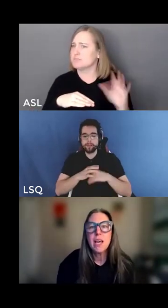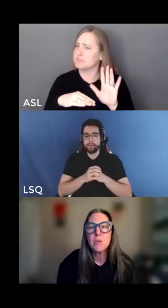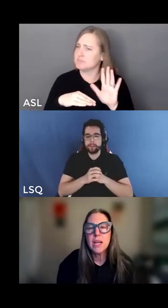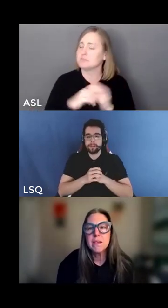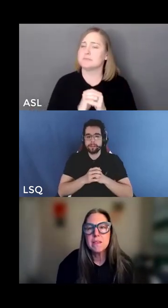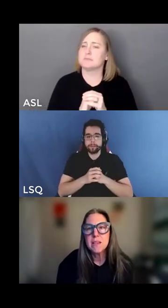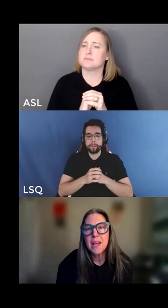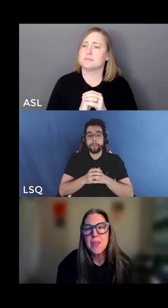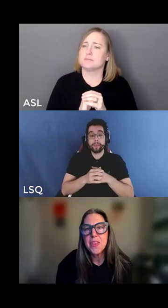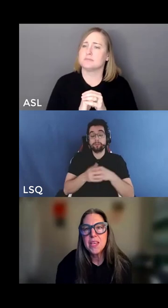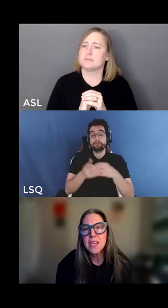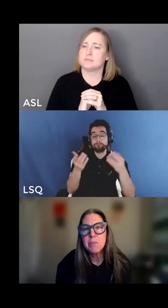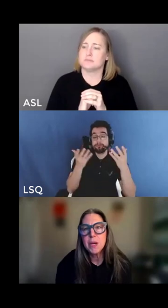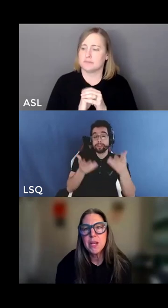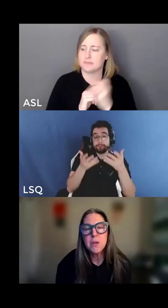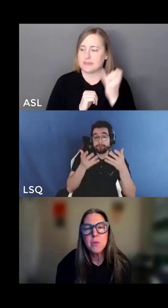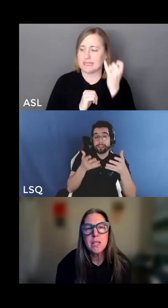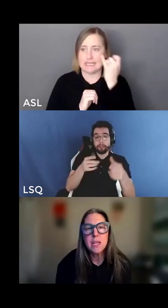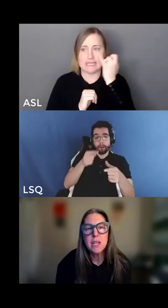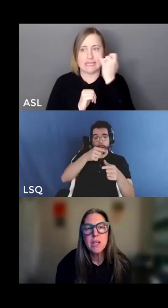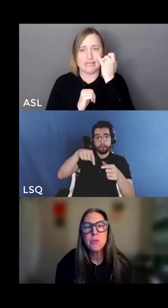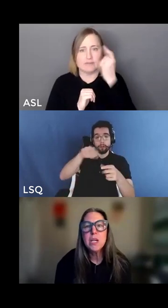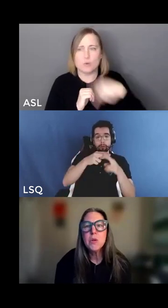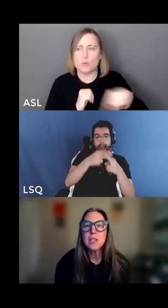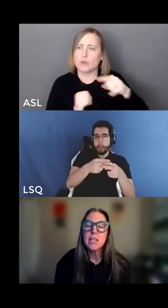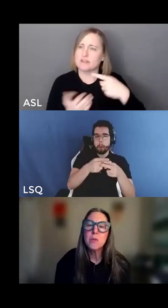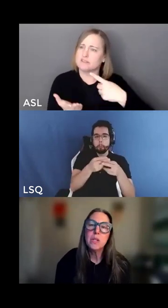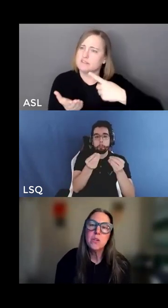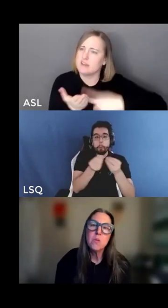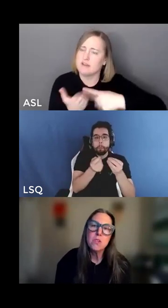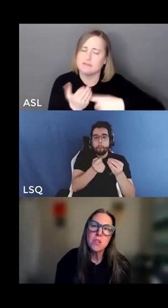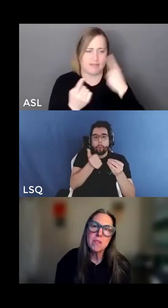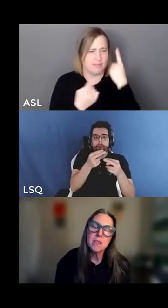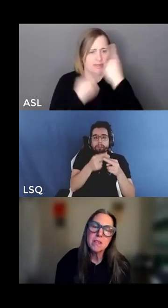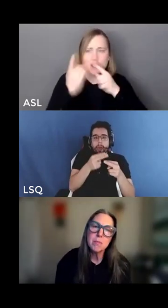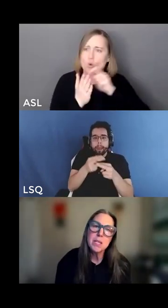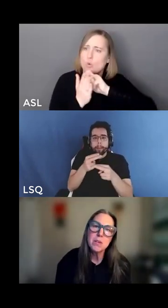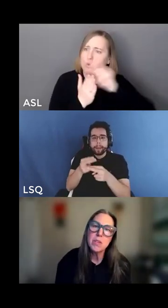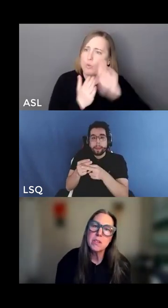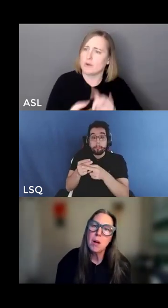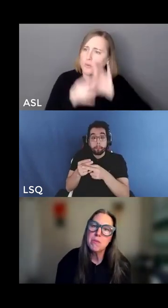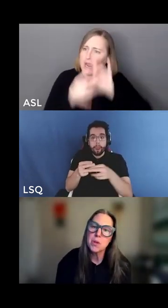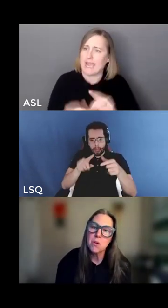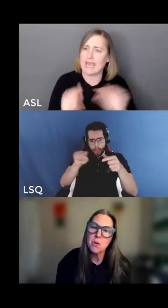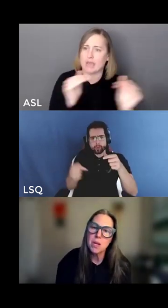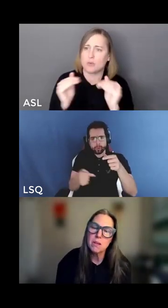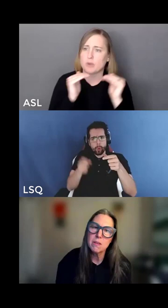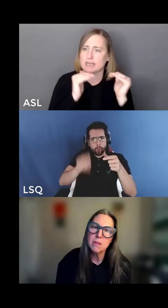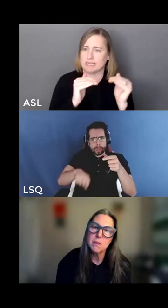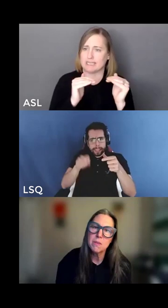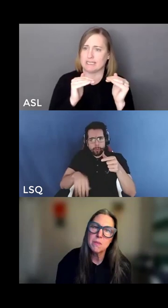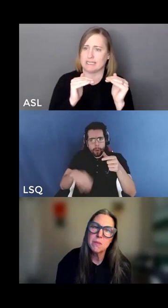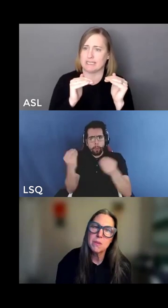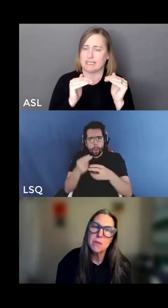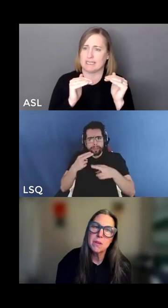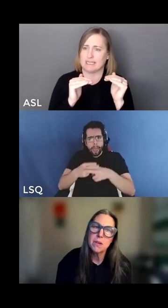talk and write and think about equity frequently we don't just disappear the top of the coin